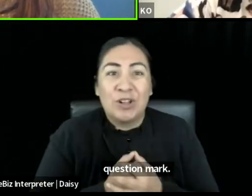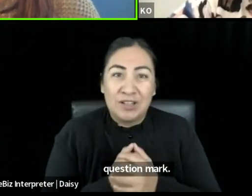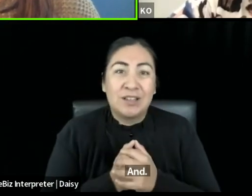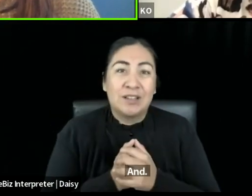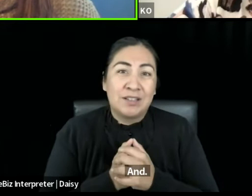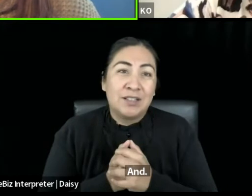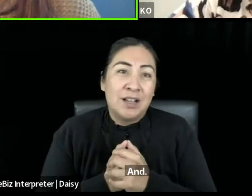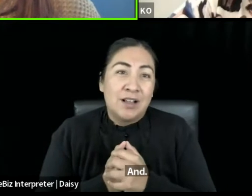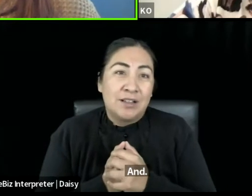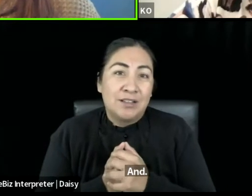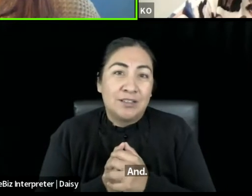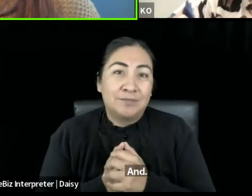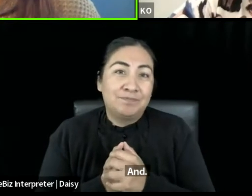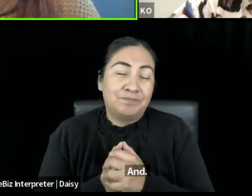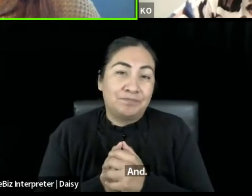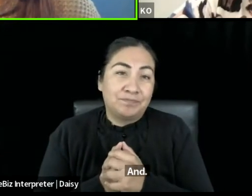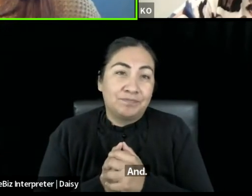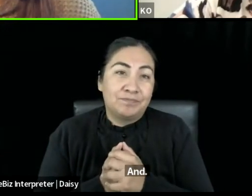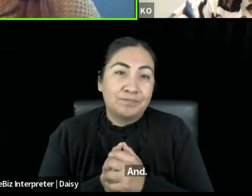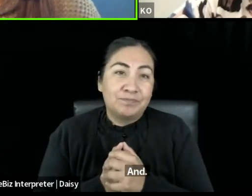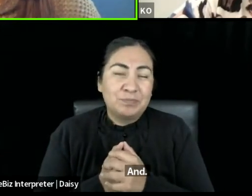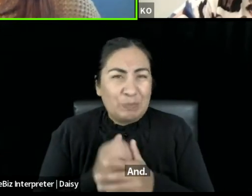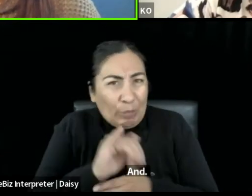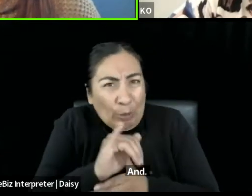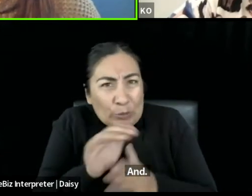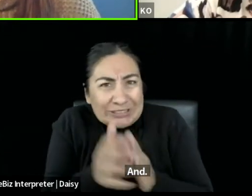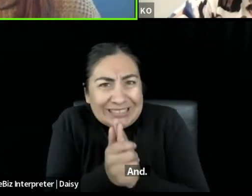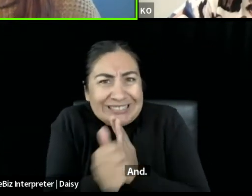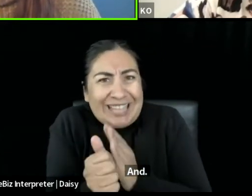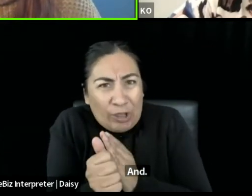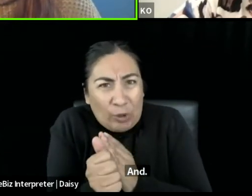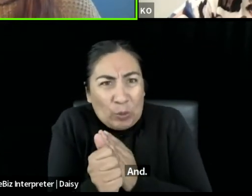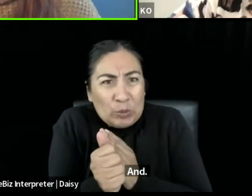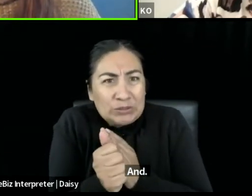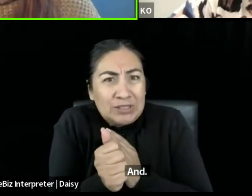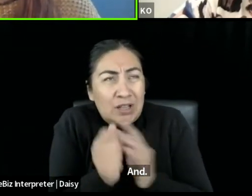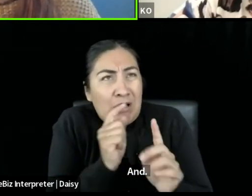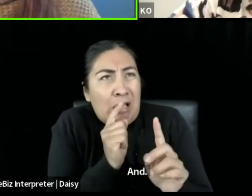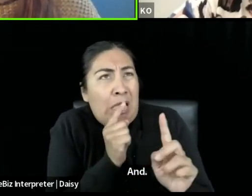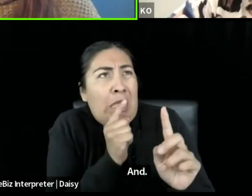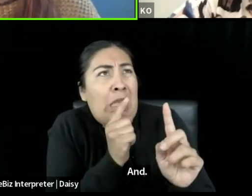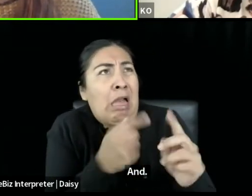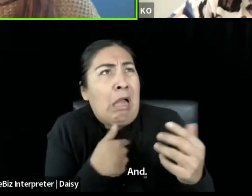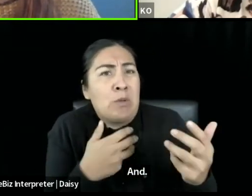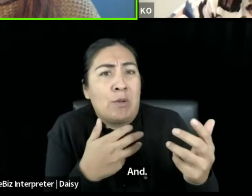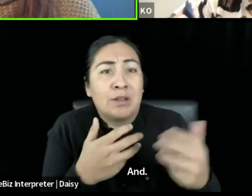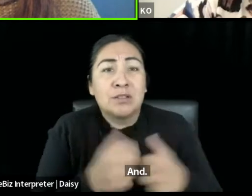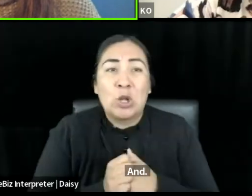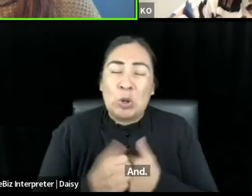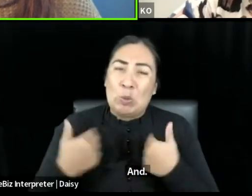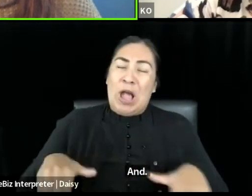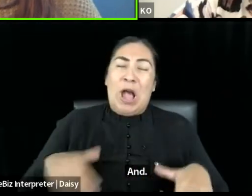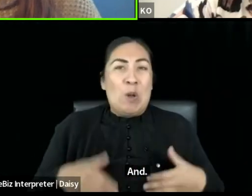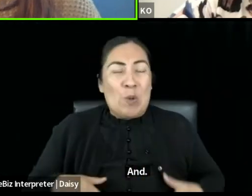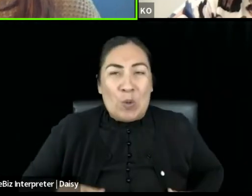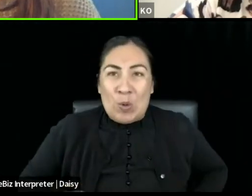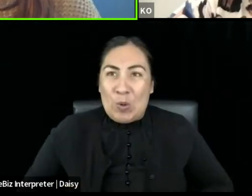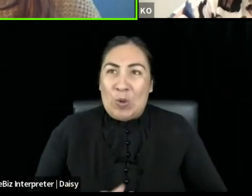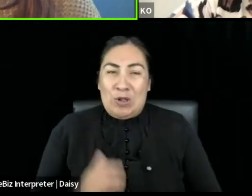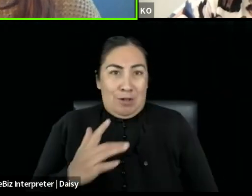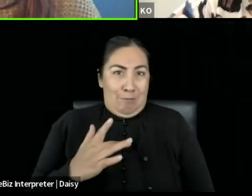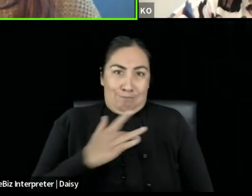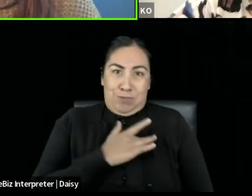first of over the generosity of your story and your experiences and deeply because